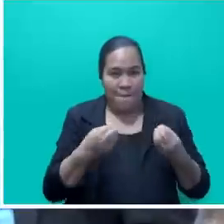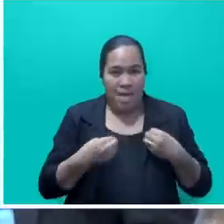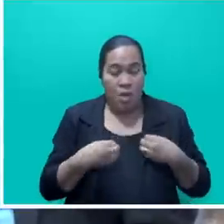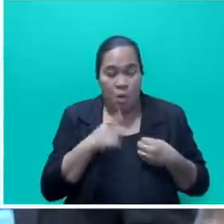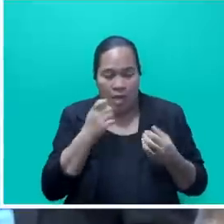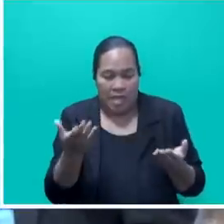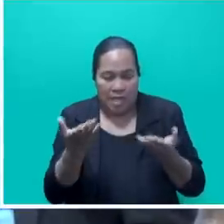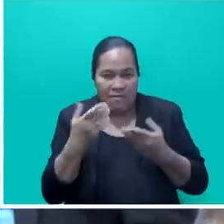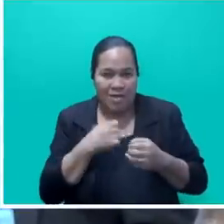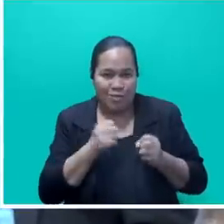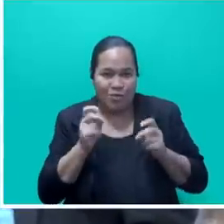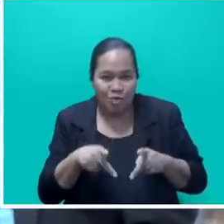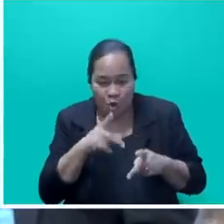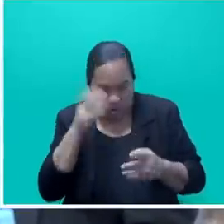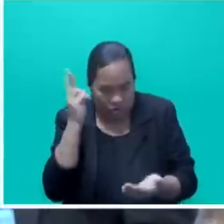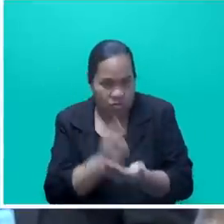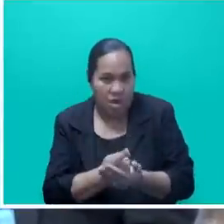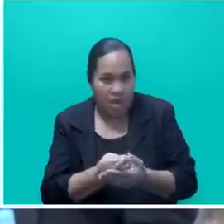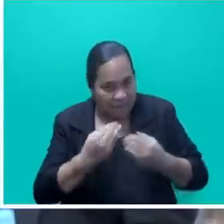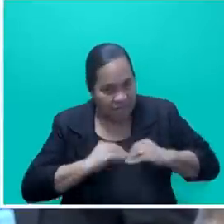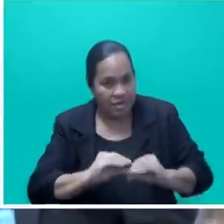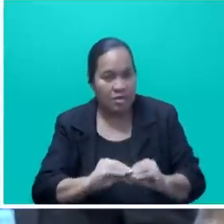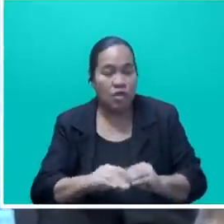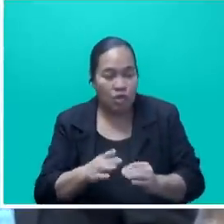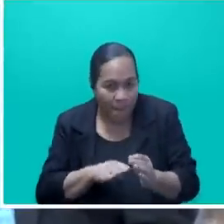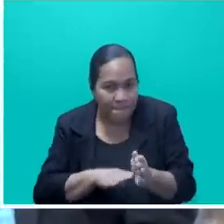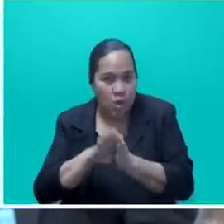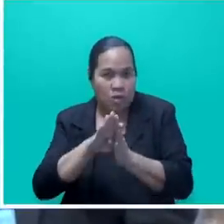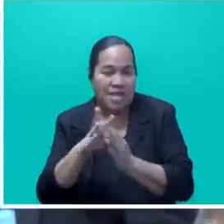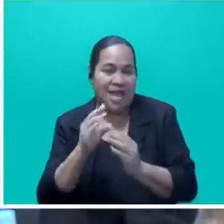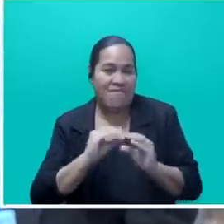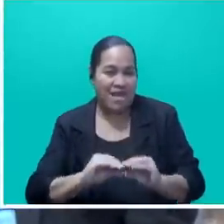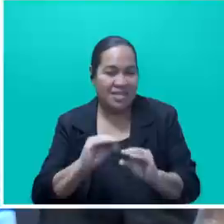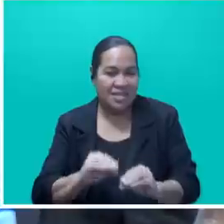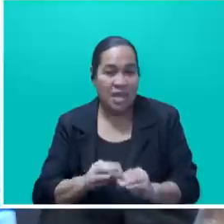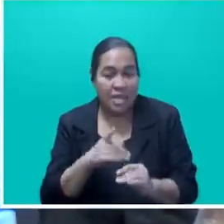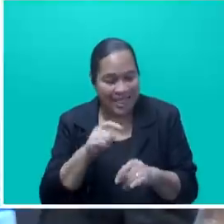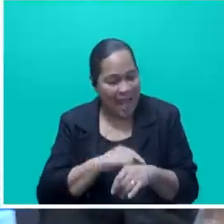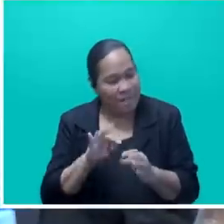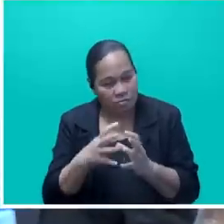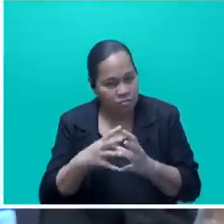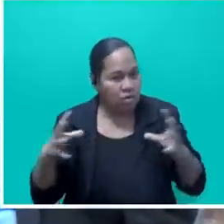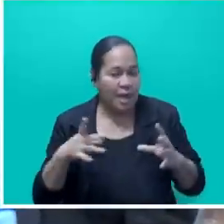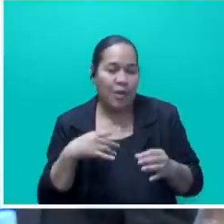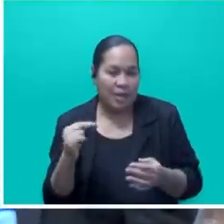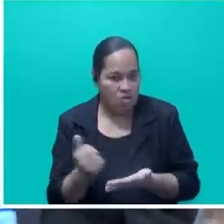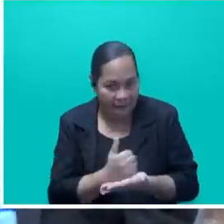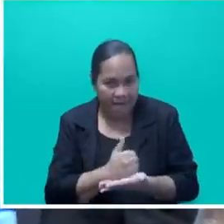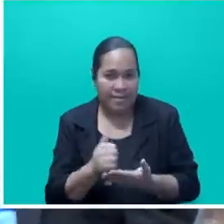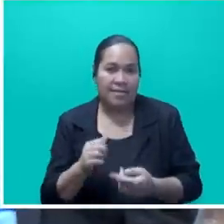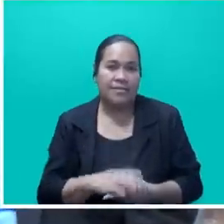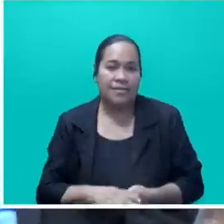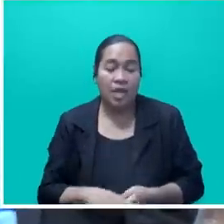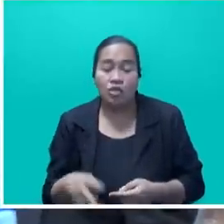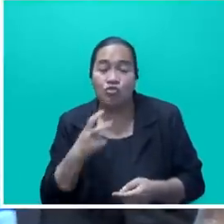opportunity to attract legitimate investors to boost investments. It is about time we think bigger and act on it. A tourism